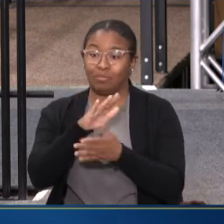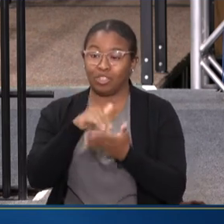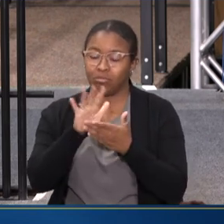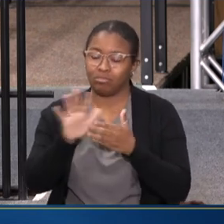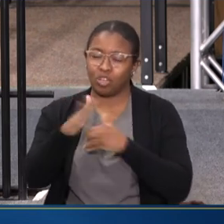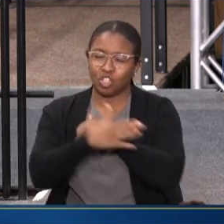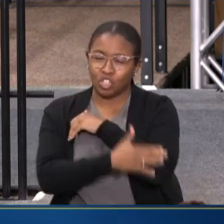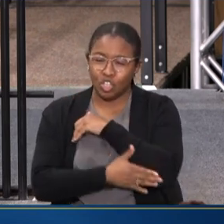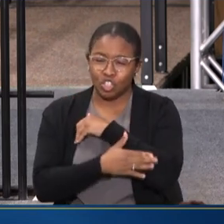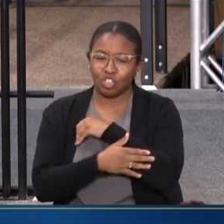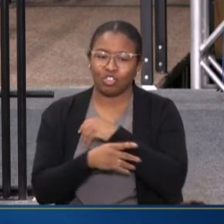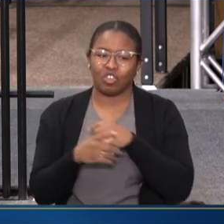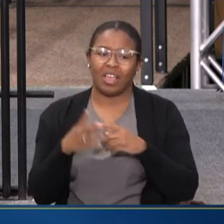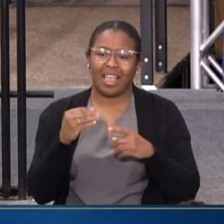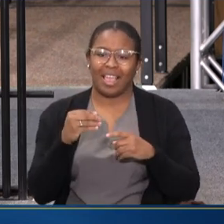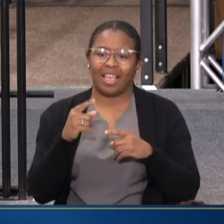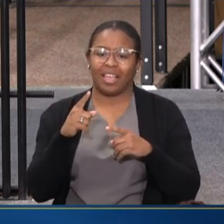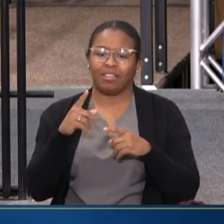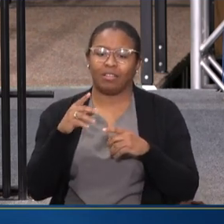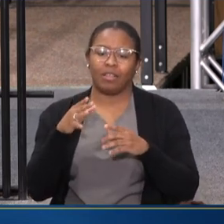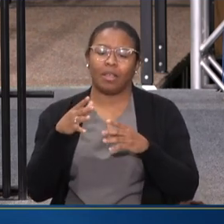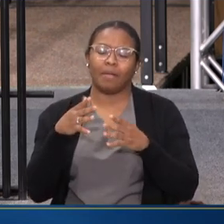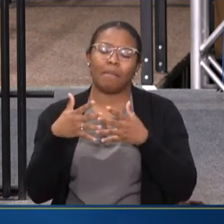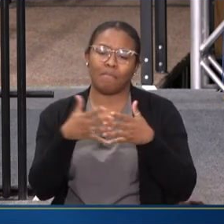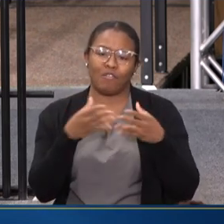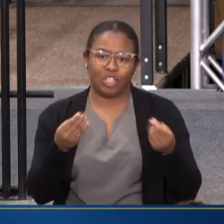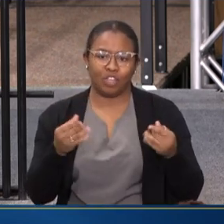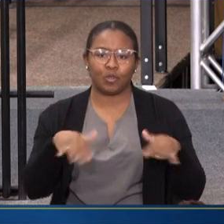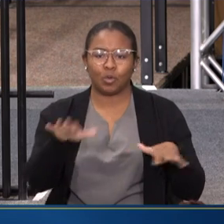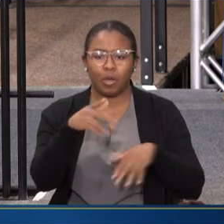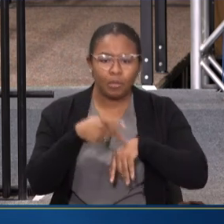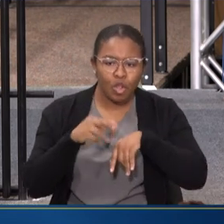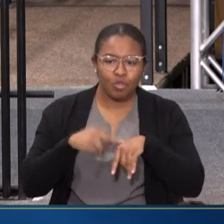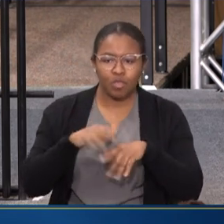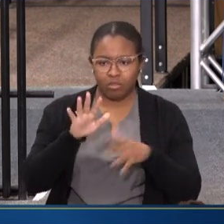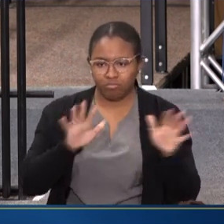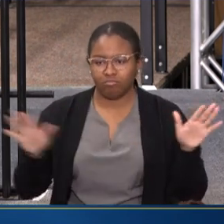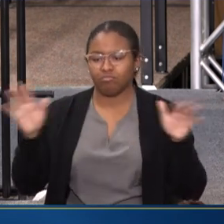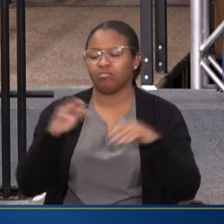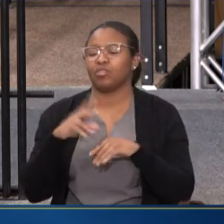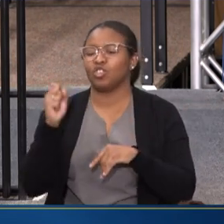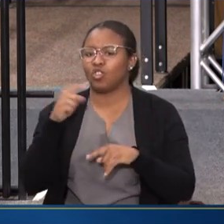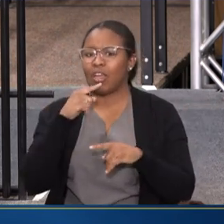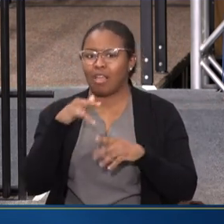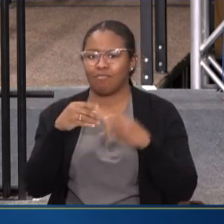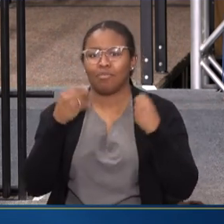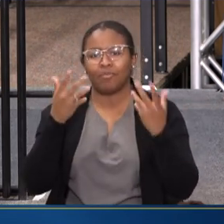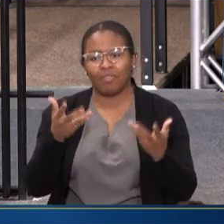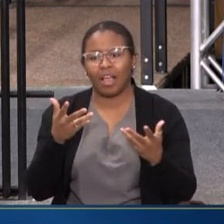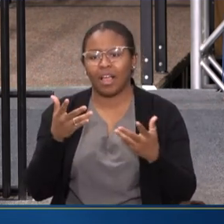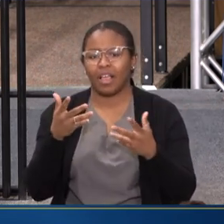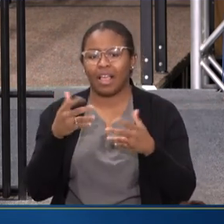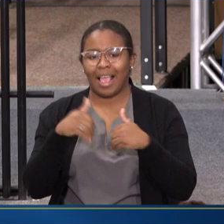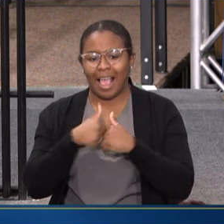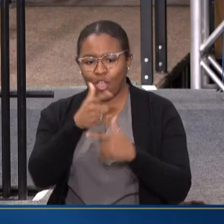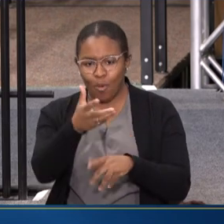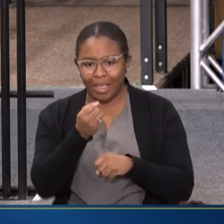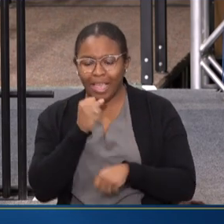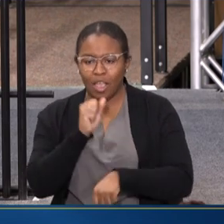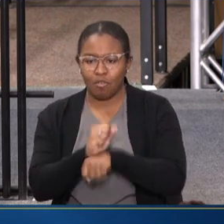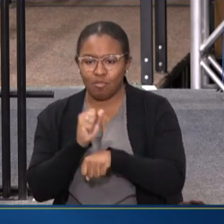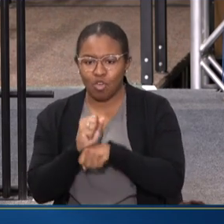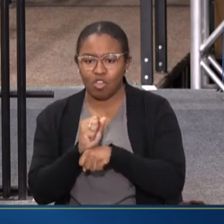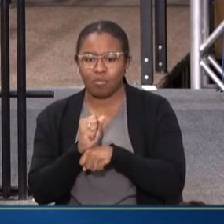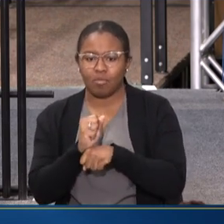ACROSS THE TERRITORIES THAT PROVIDE RESOURCES AND SUPPORT IN GETTING TO EMPLOYMENT FOR JOB